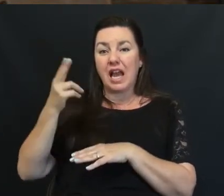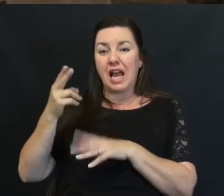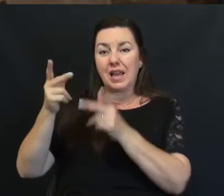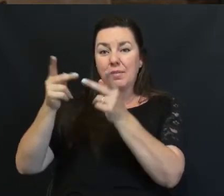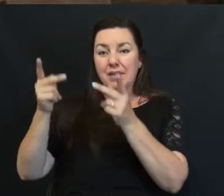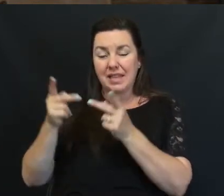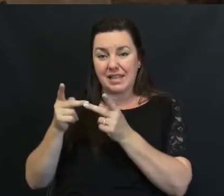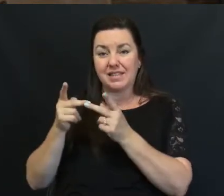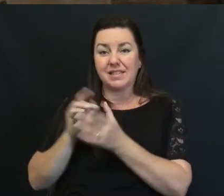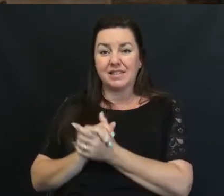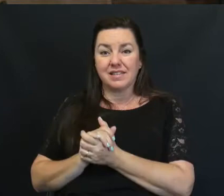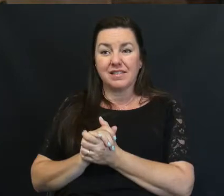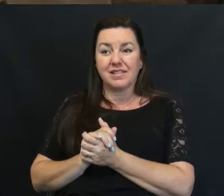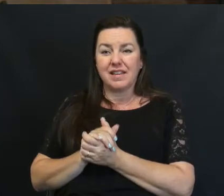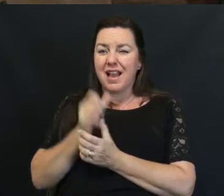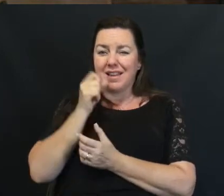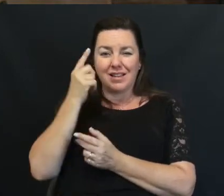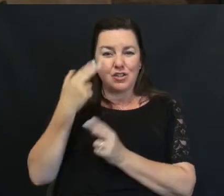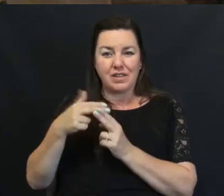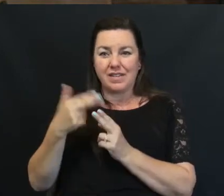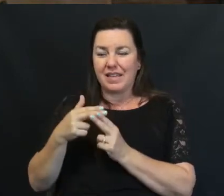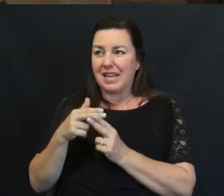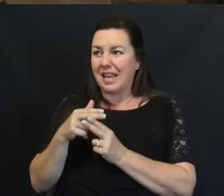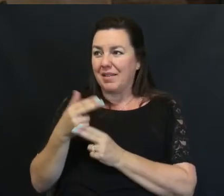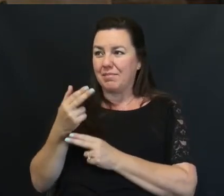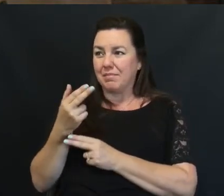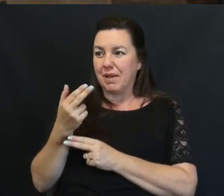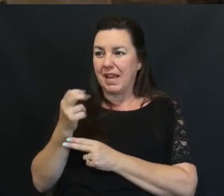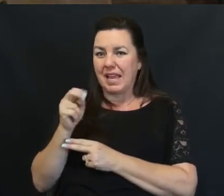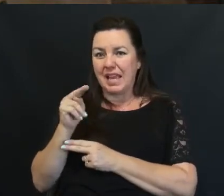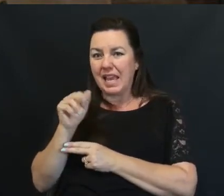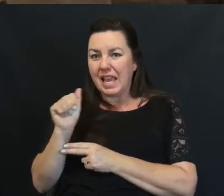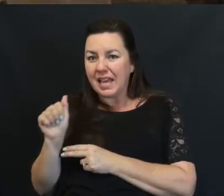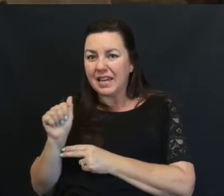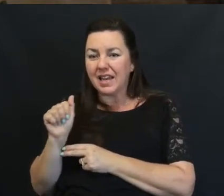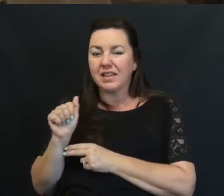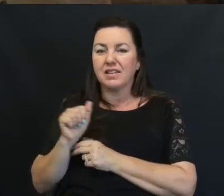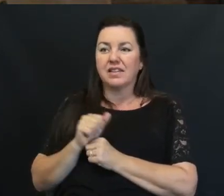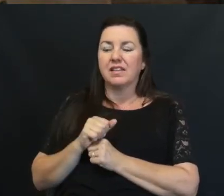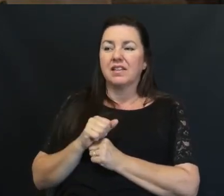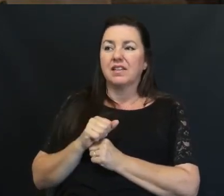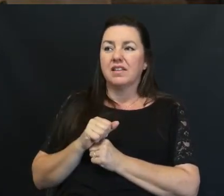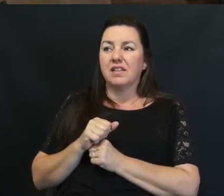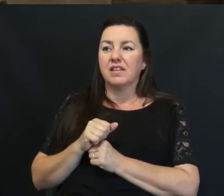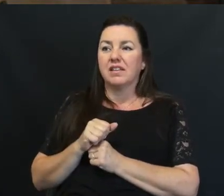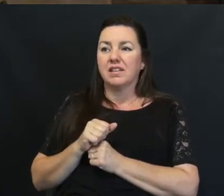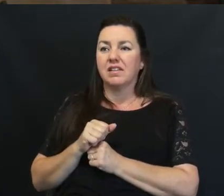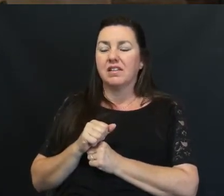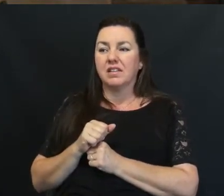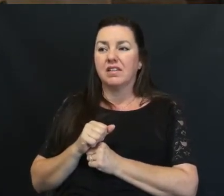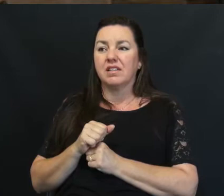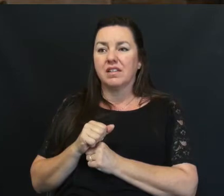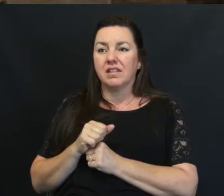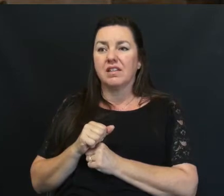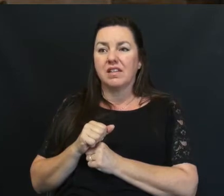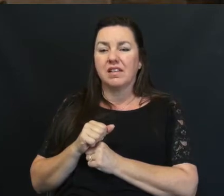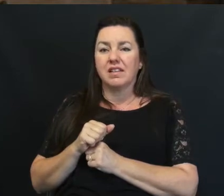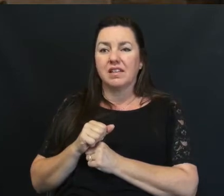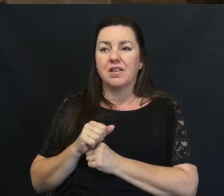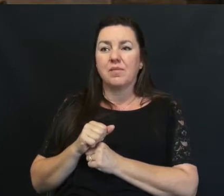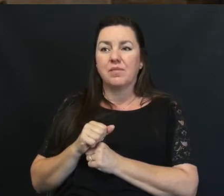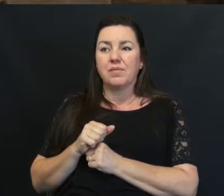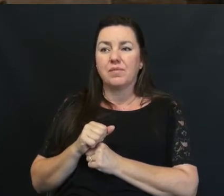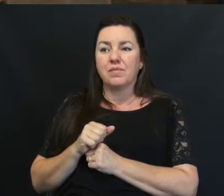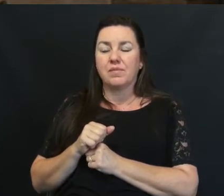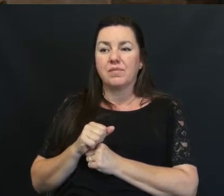Hernerd The main character In this book Is Much Afraid Which her family Has called